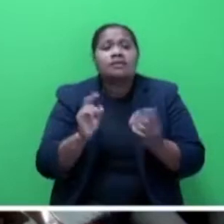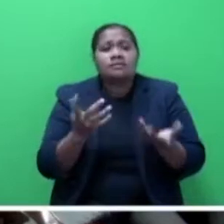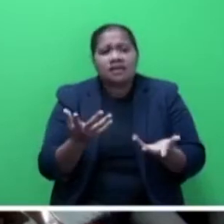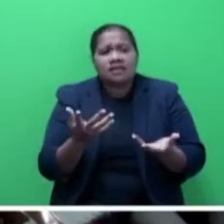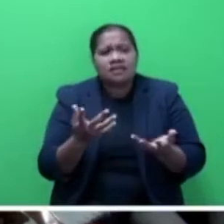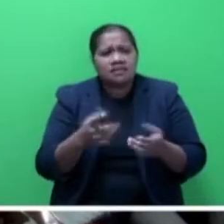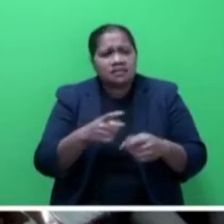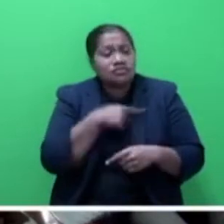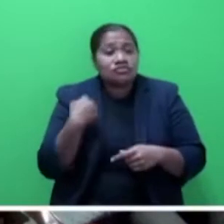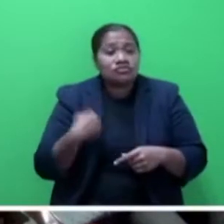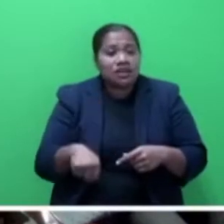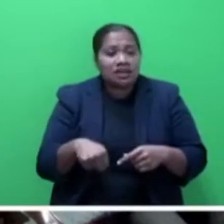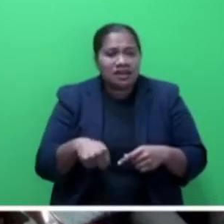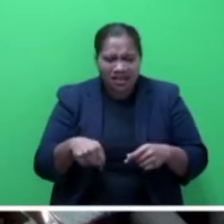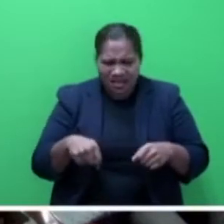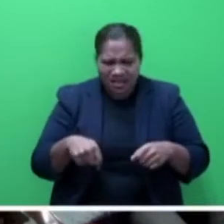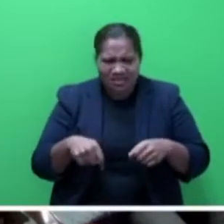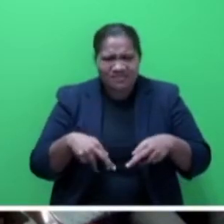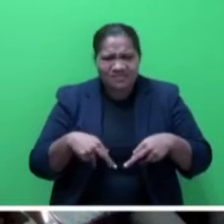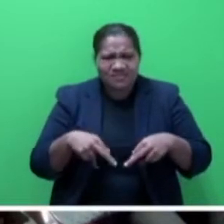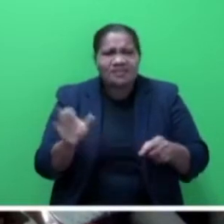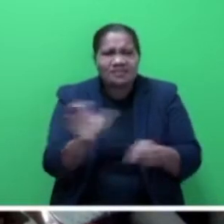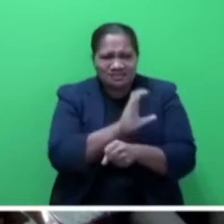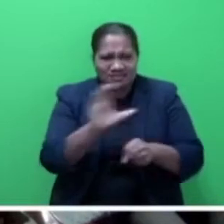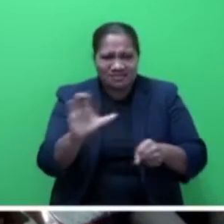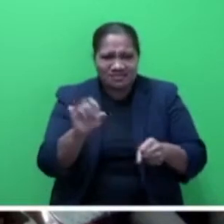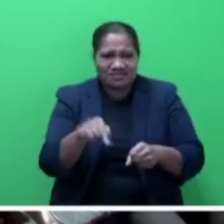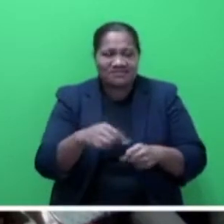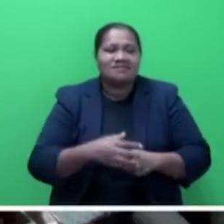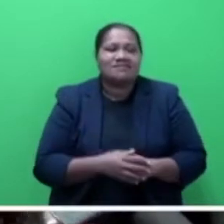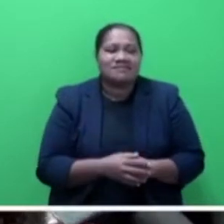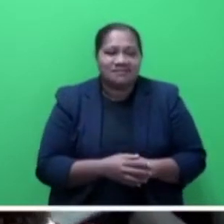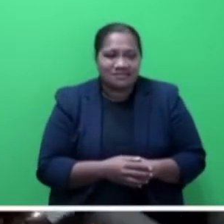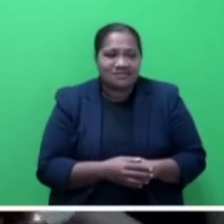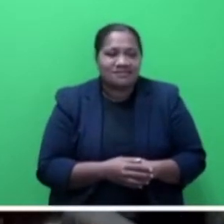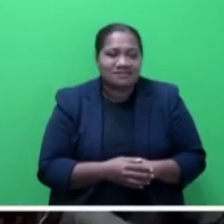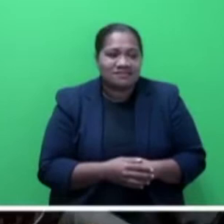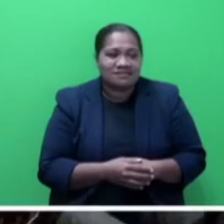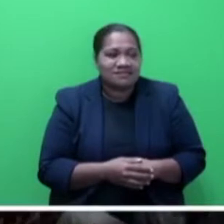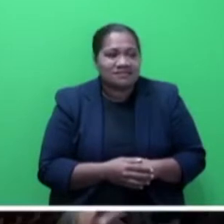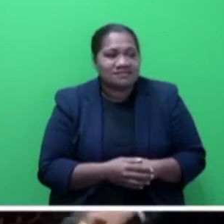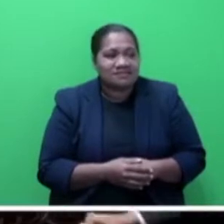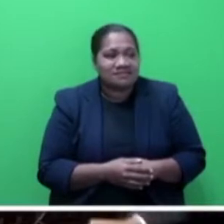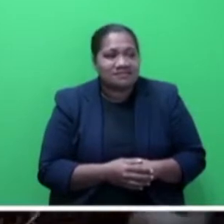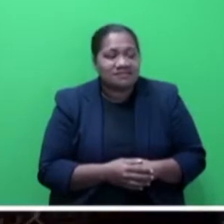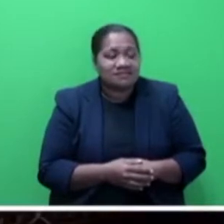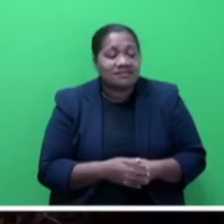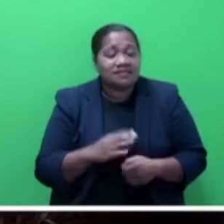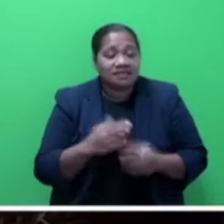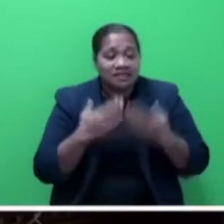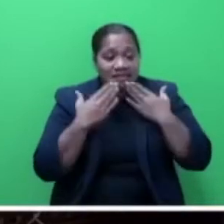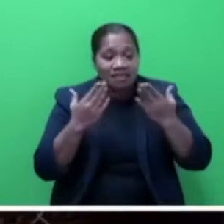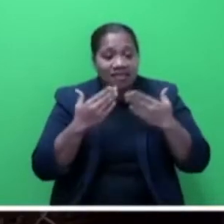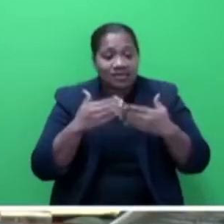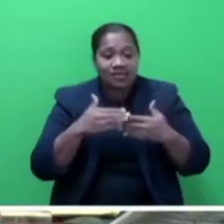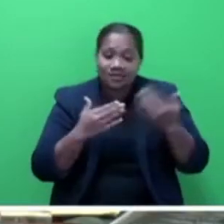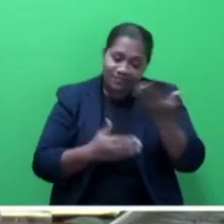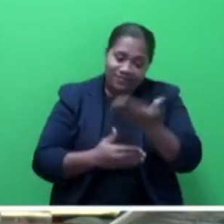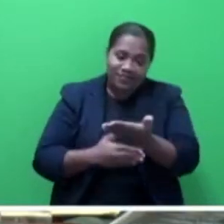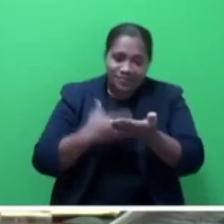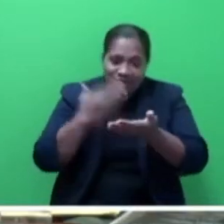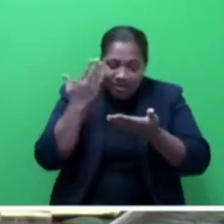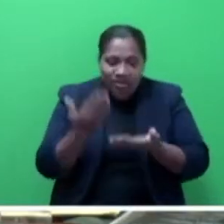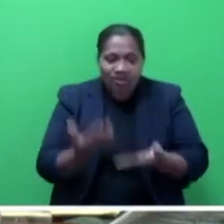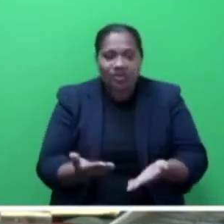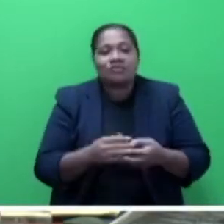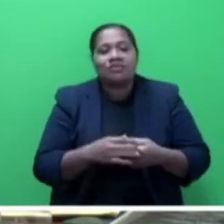I call on the Minister for Local Government, Housing and Community Development, the Honourable Pramila Kumar. You have the floor,